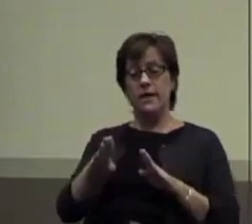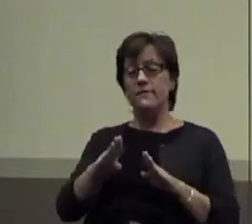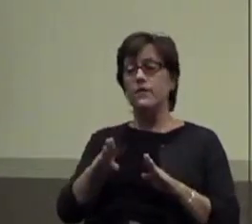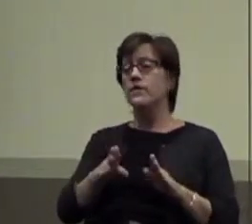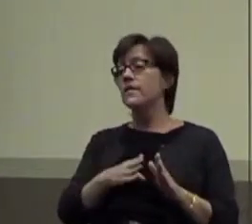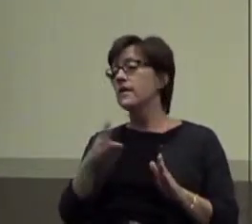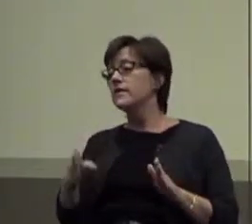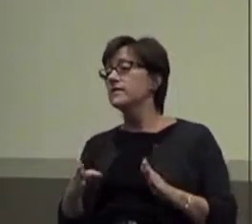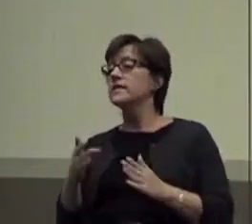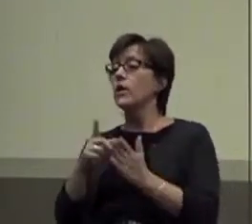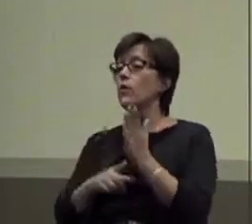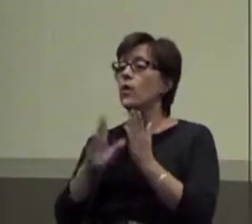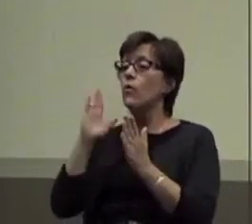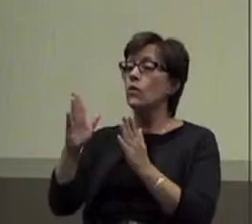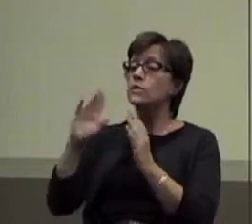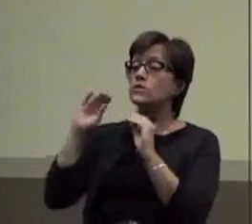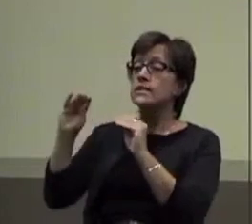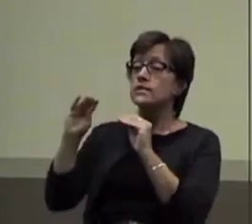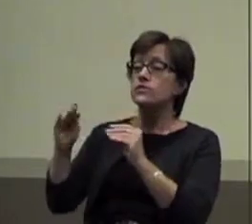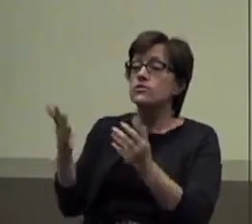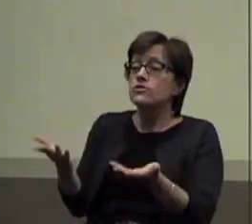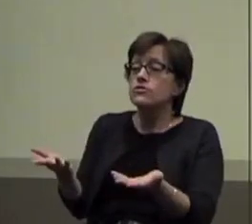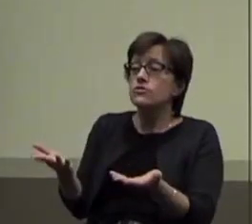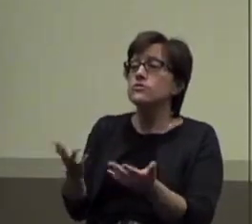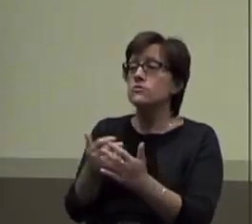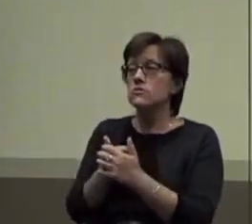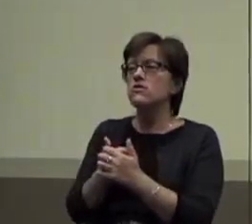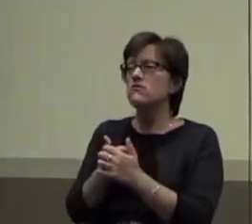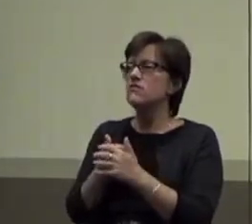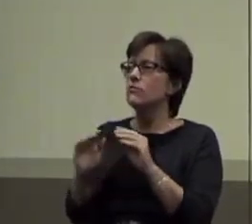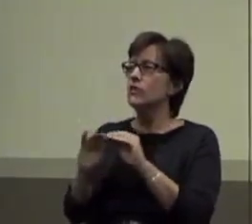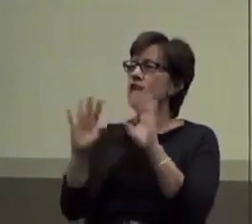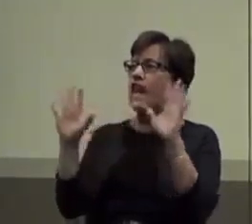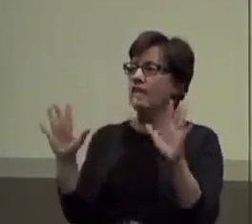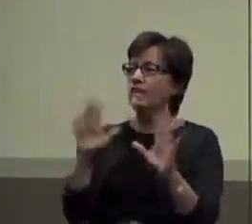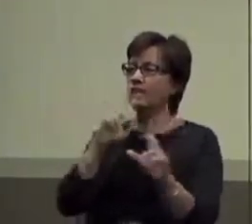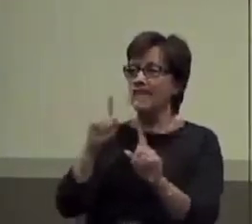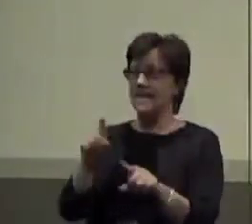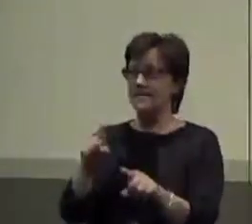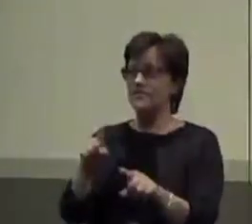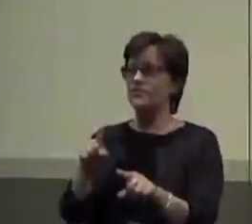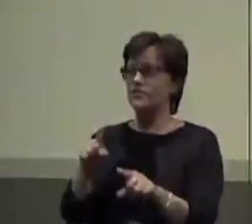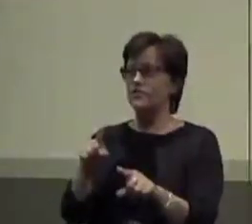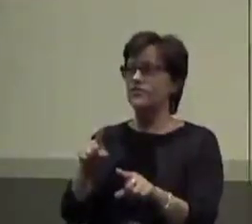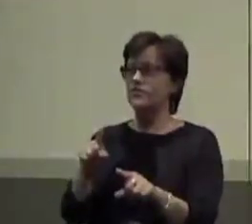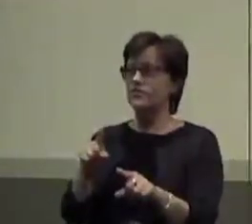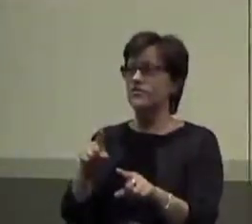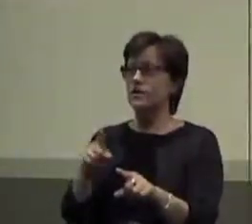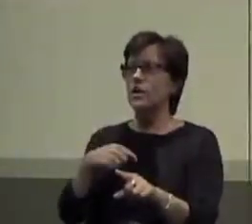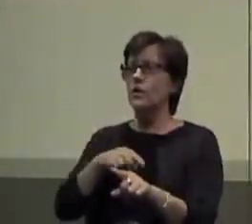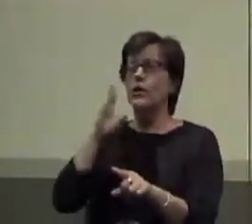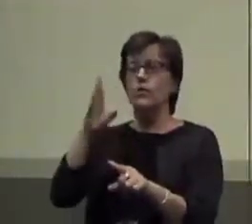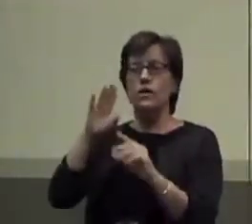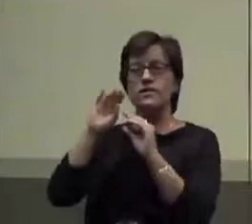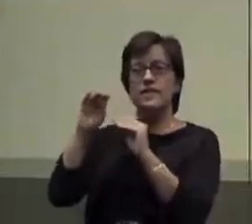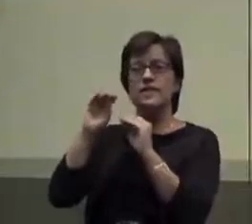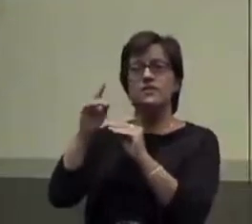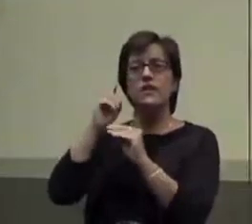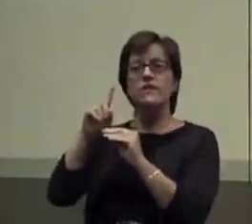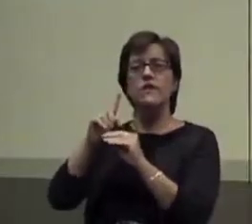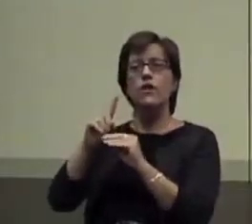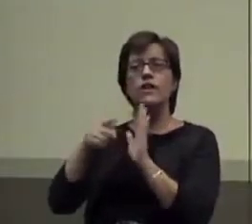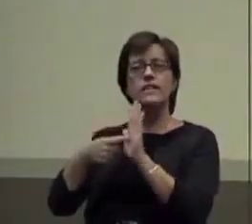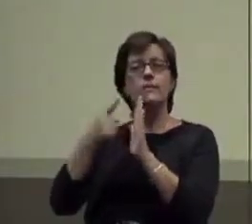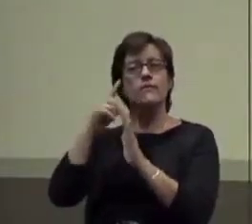What then are you going to teach? And it's a pretty obvious answer here. Right? So we're going to teach. For example